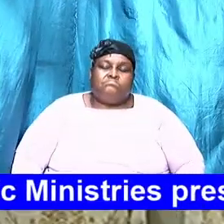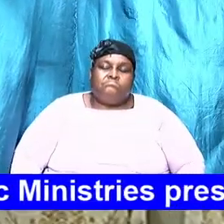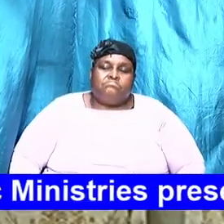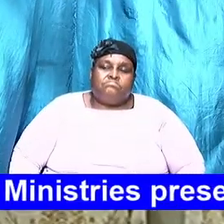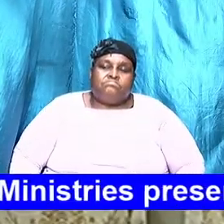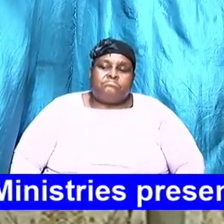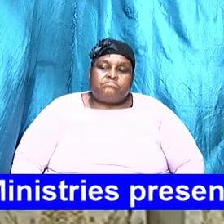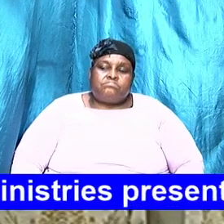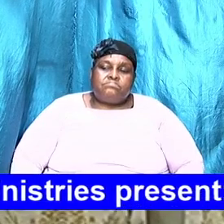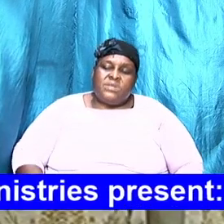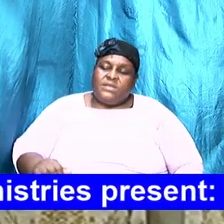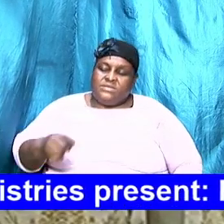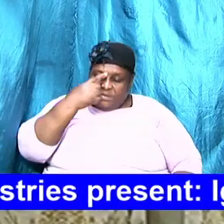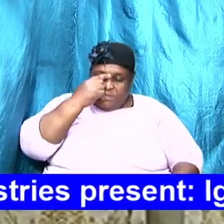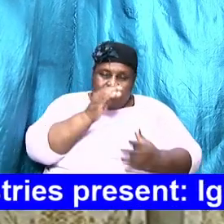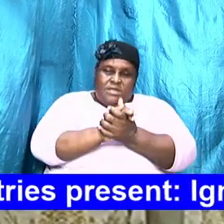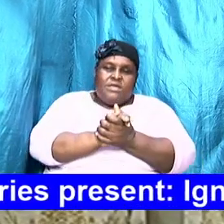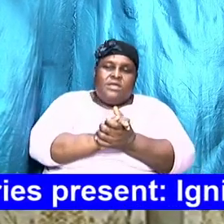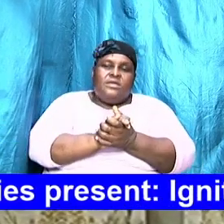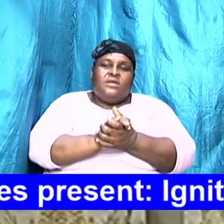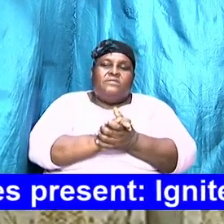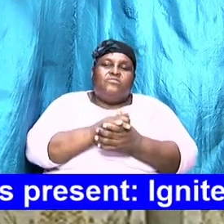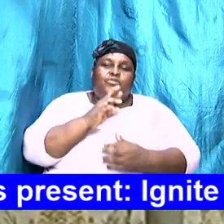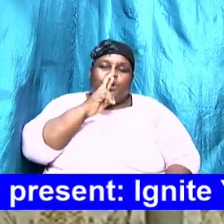still I believe it is very real